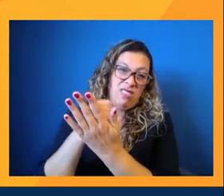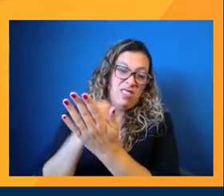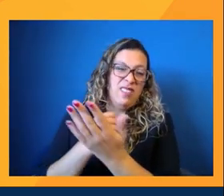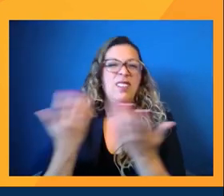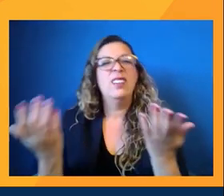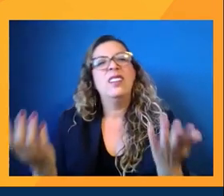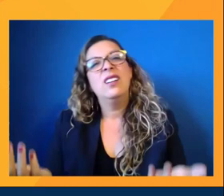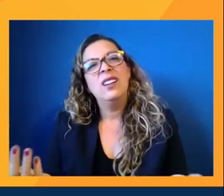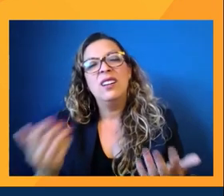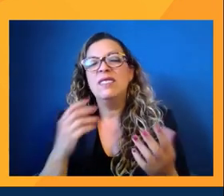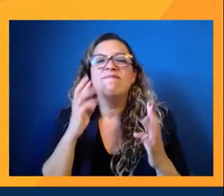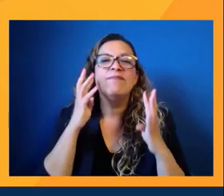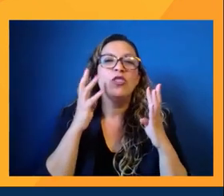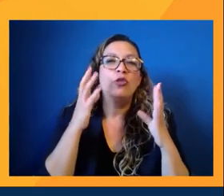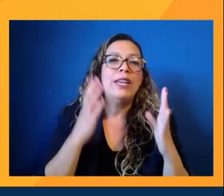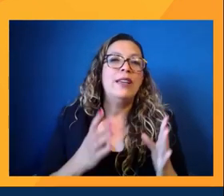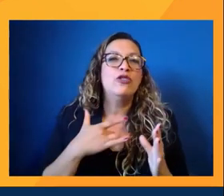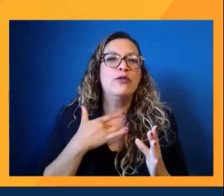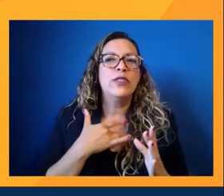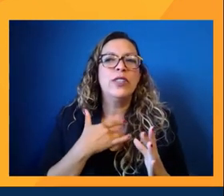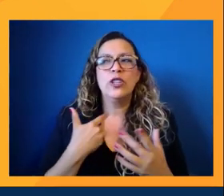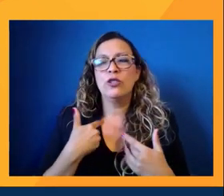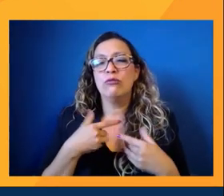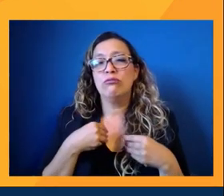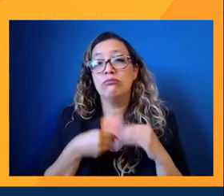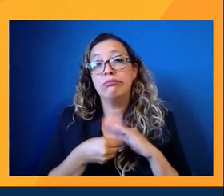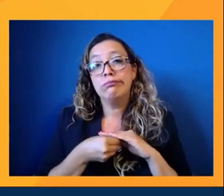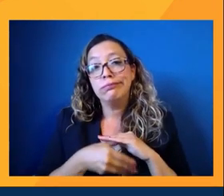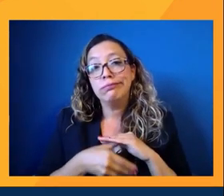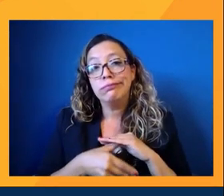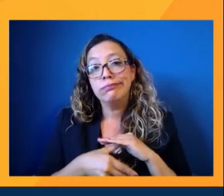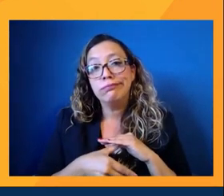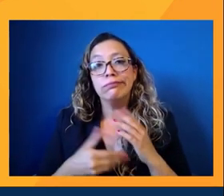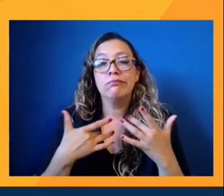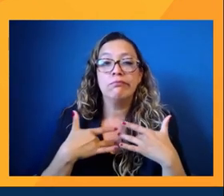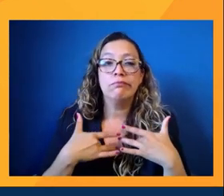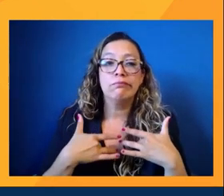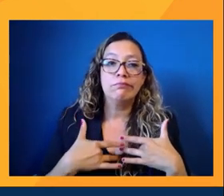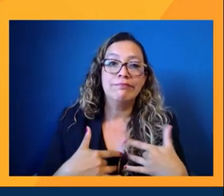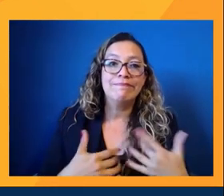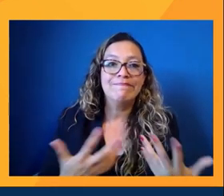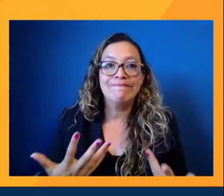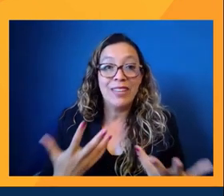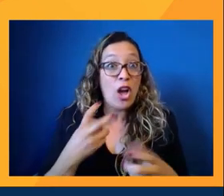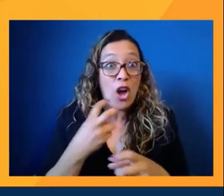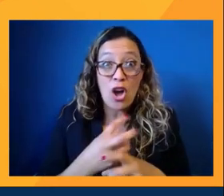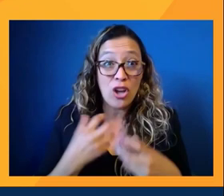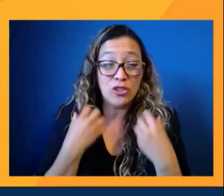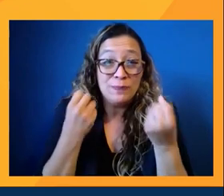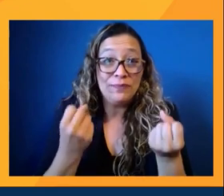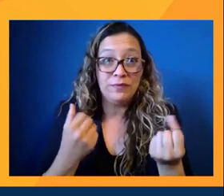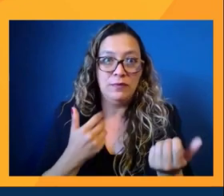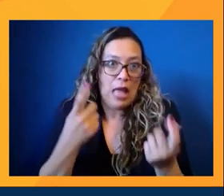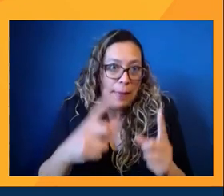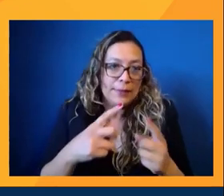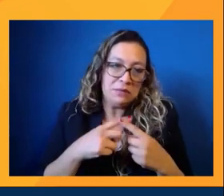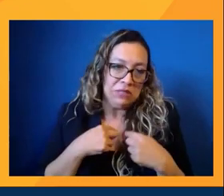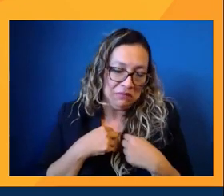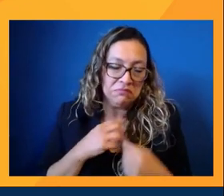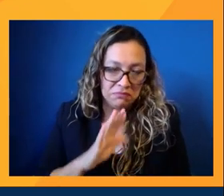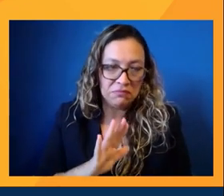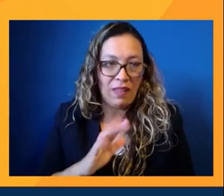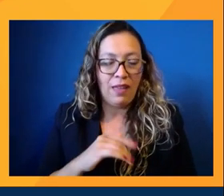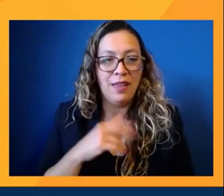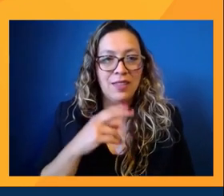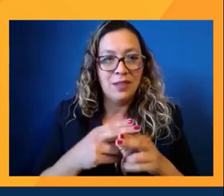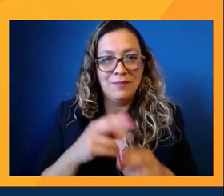because it's difficult to put yourself, and I have this happen to me all the time. It's called imposter